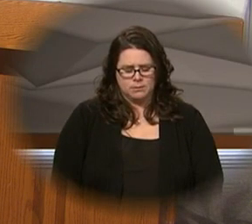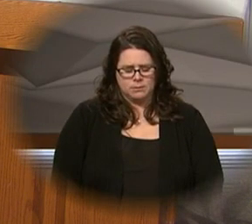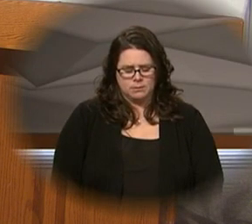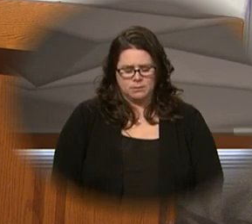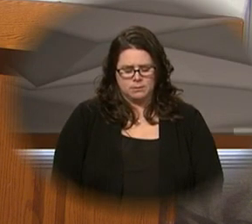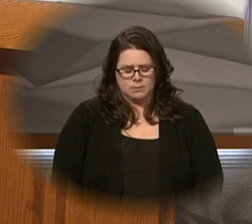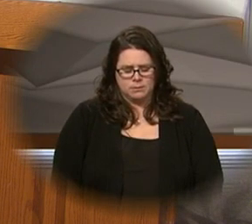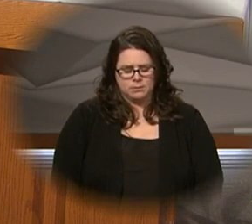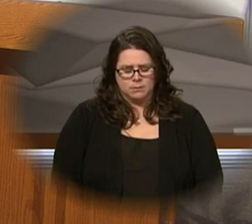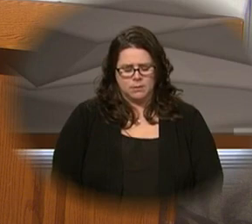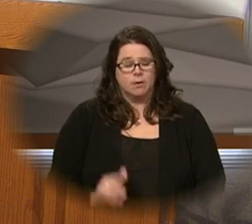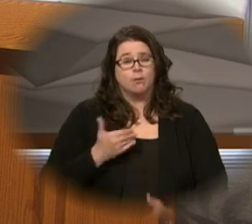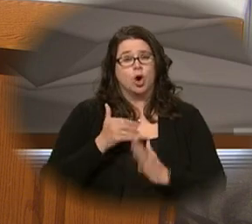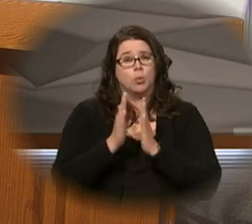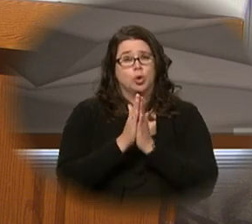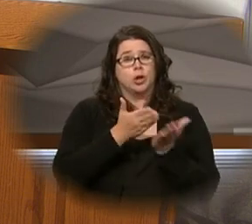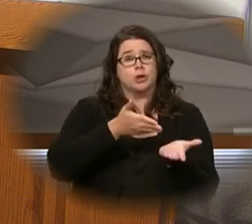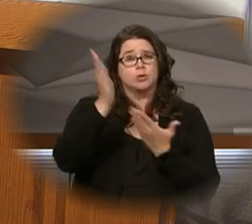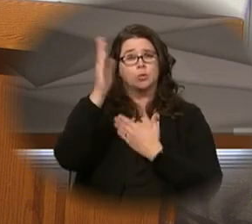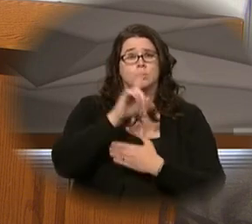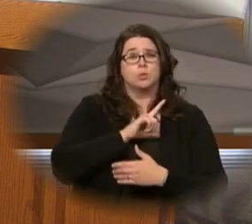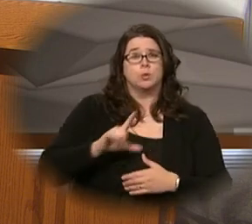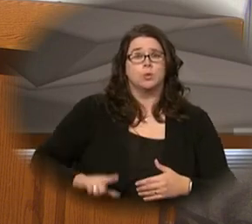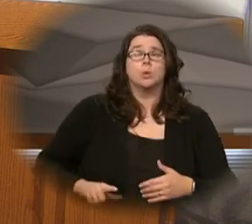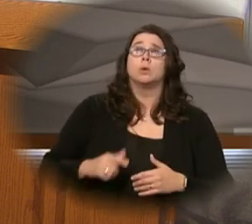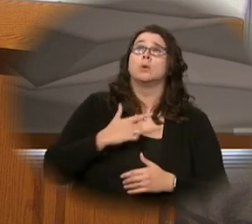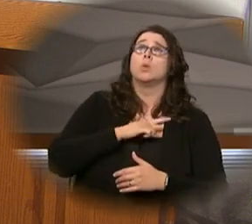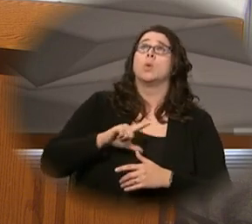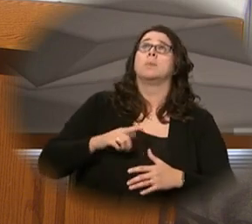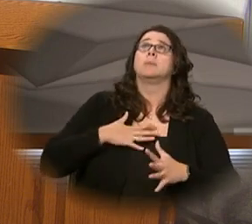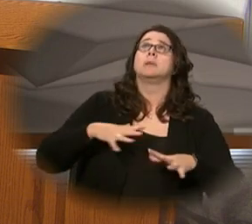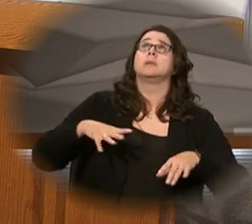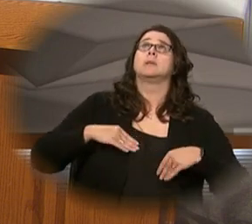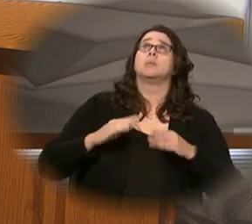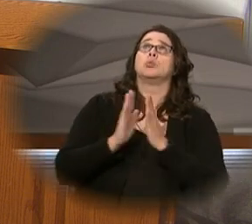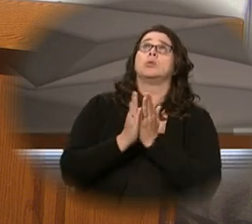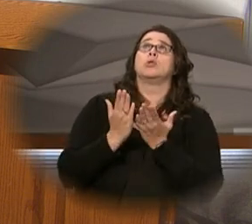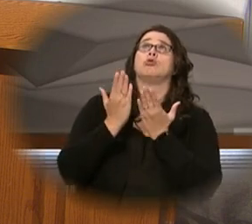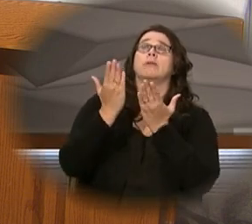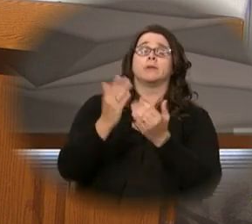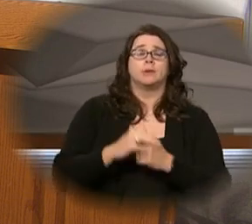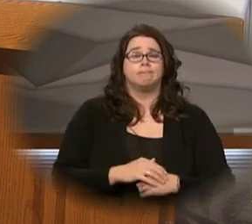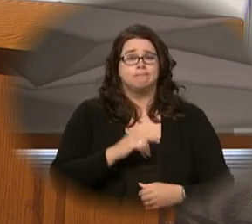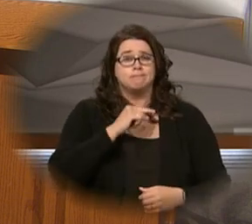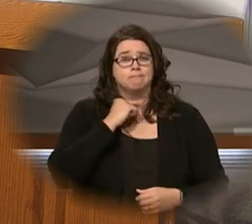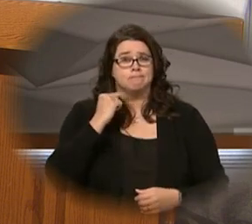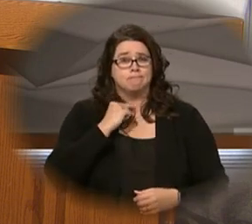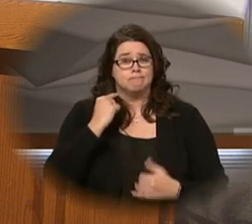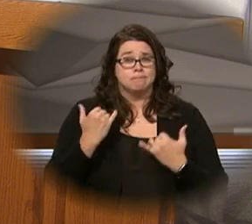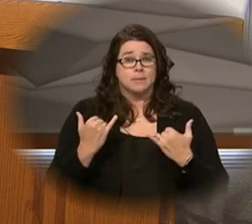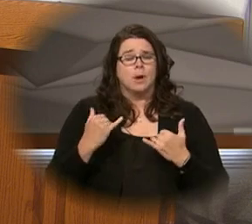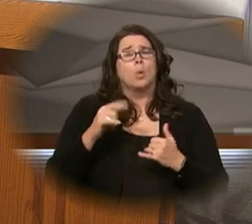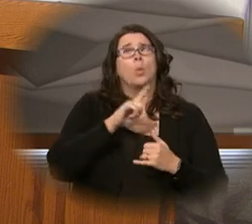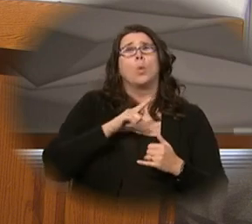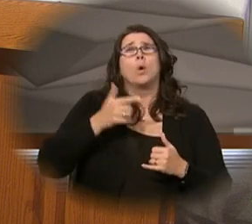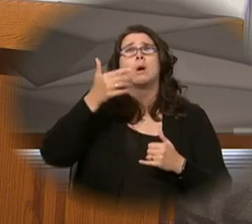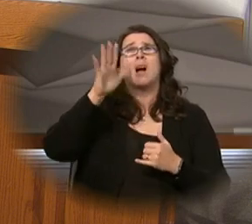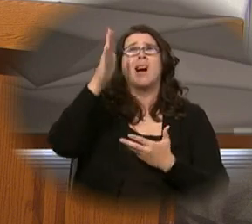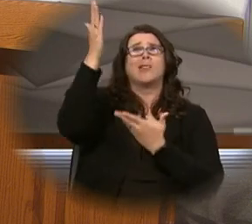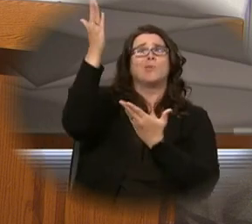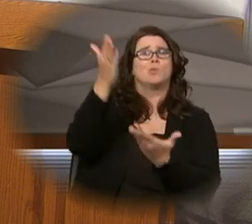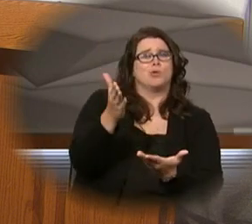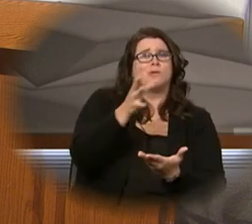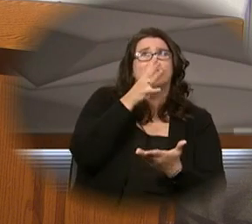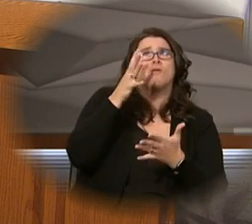For them, we pray to the Lord. Lord, hear our prayer. Lord God, bringer of the harvest,